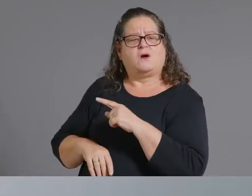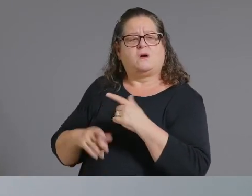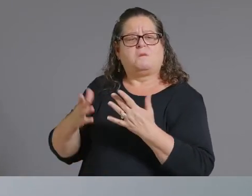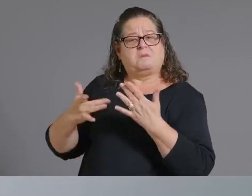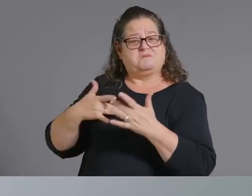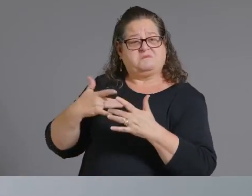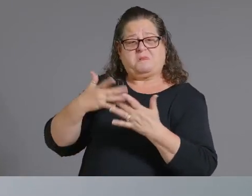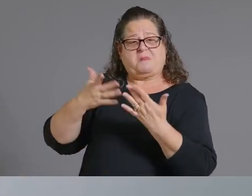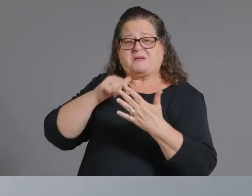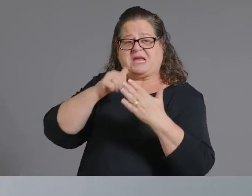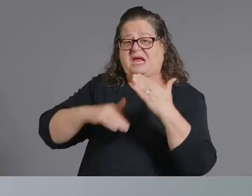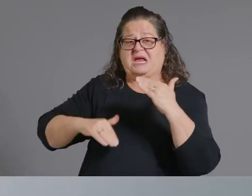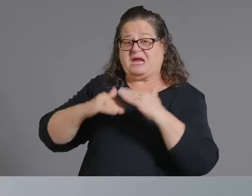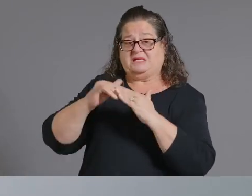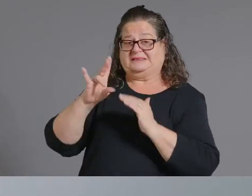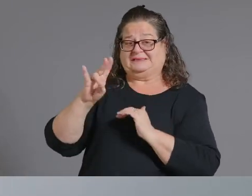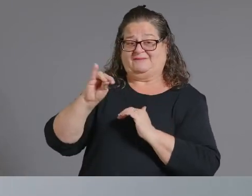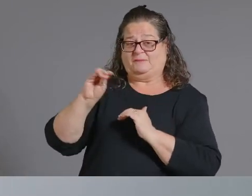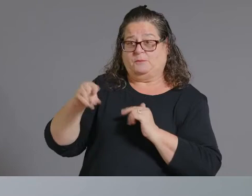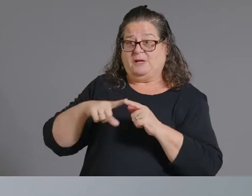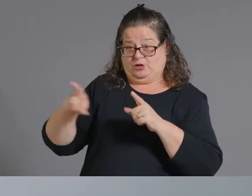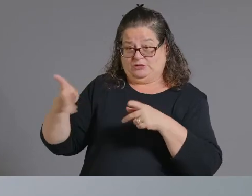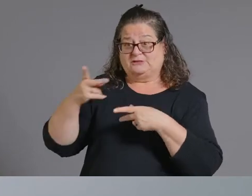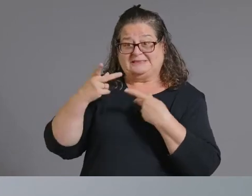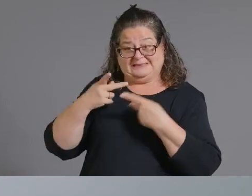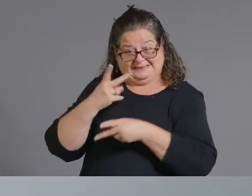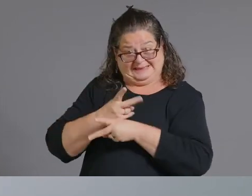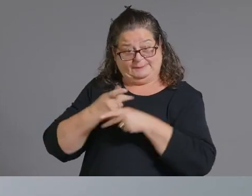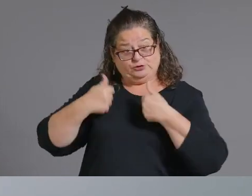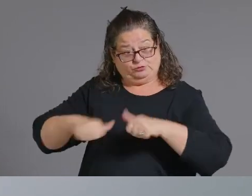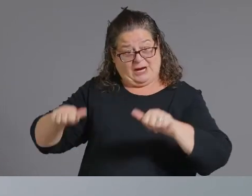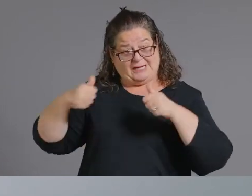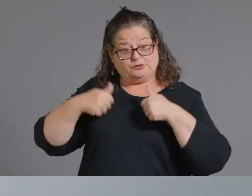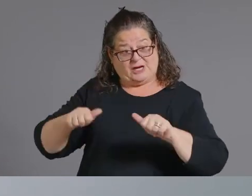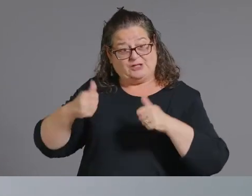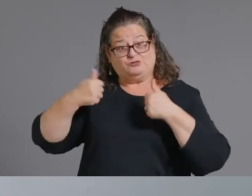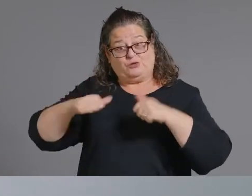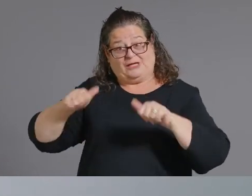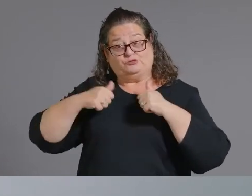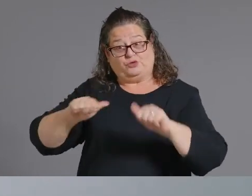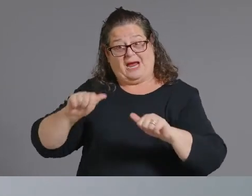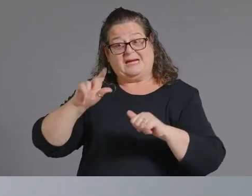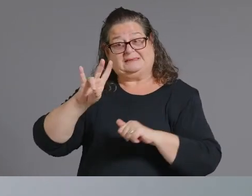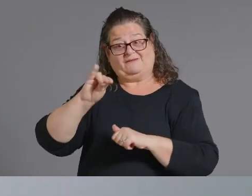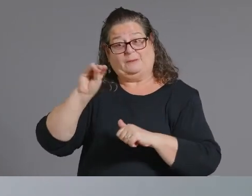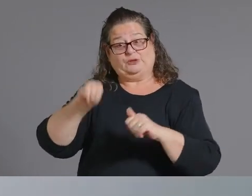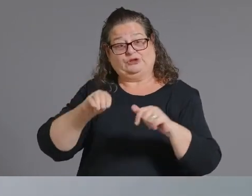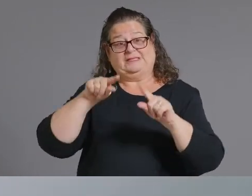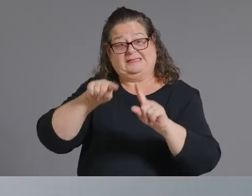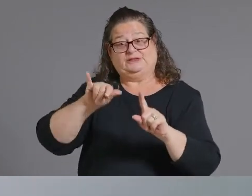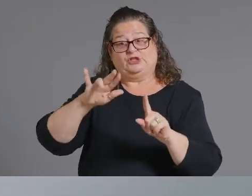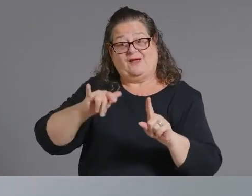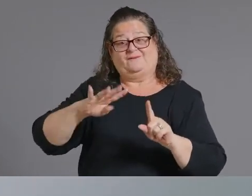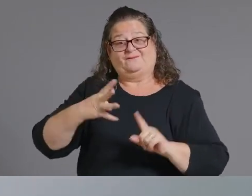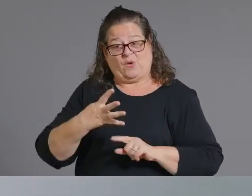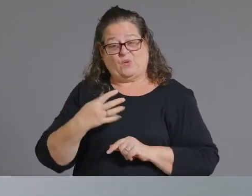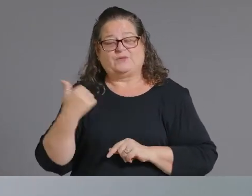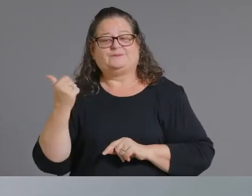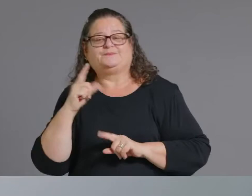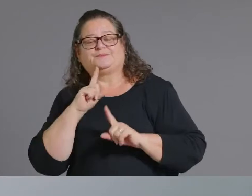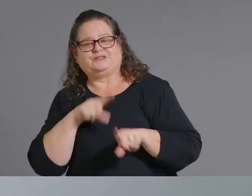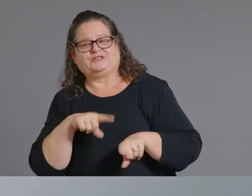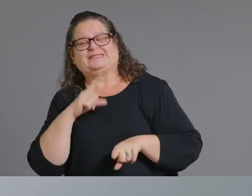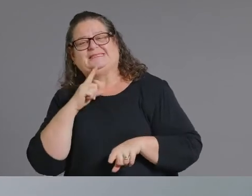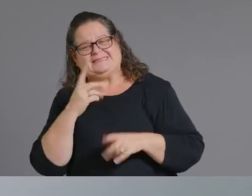trying right to do that in terms of reaching it yeah i mean it's hard to predict given the slowing that we've